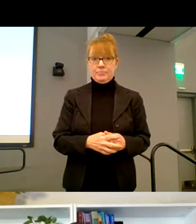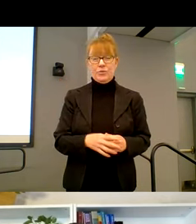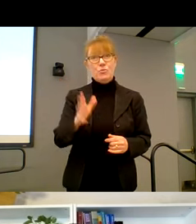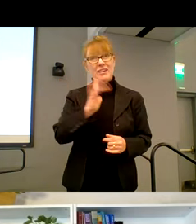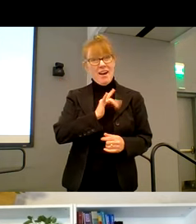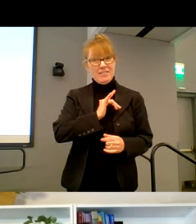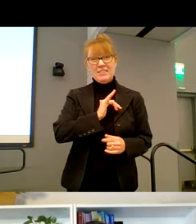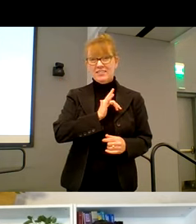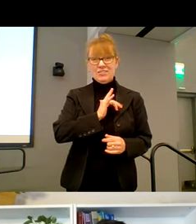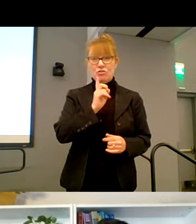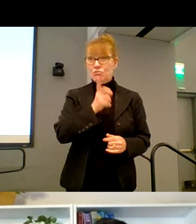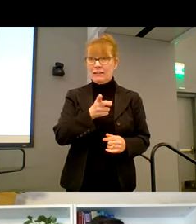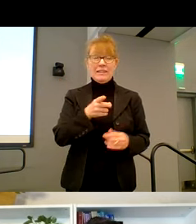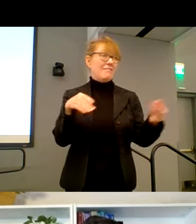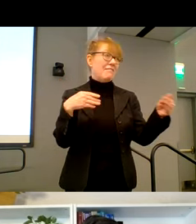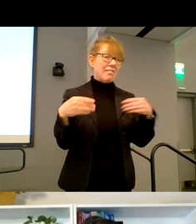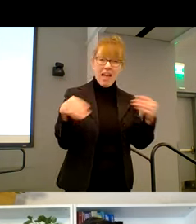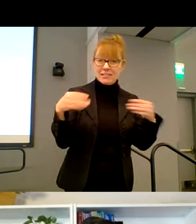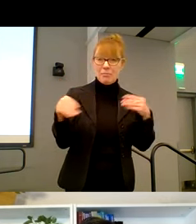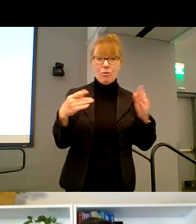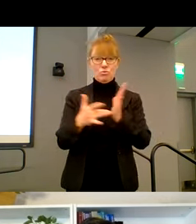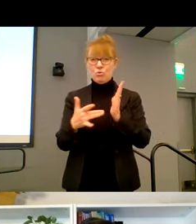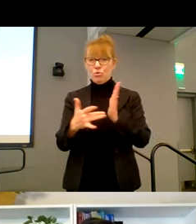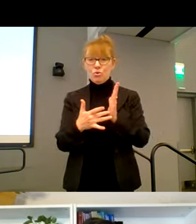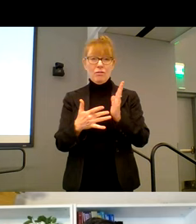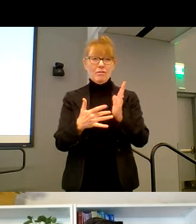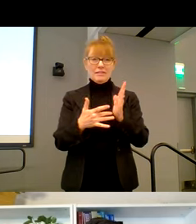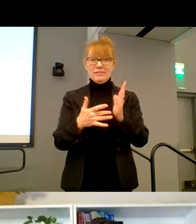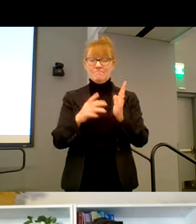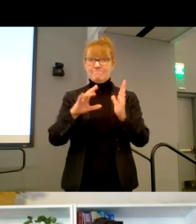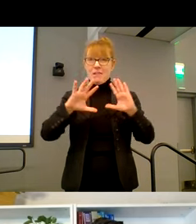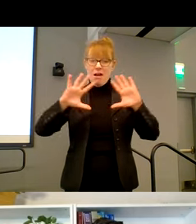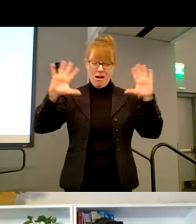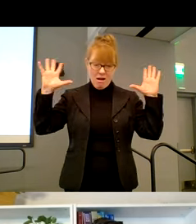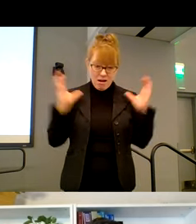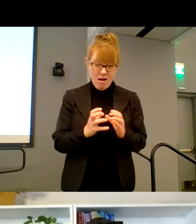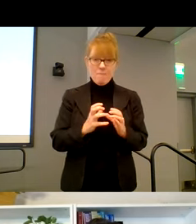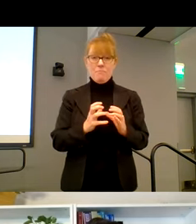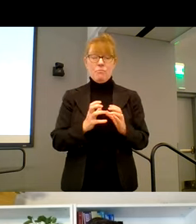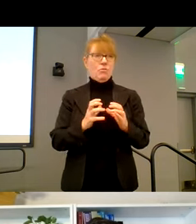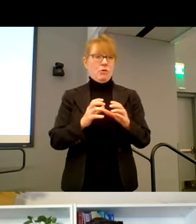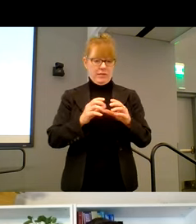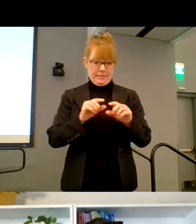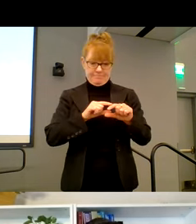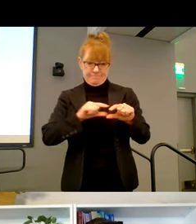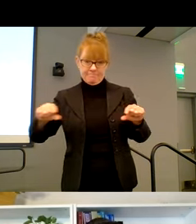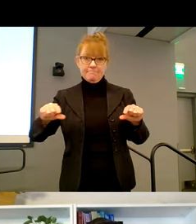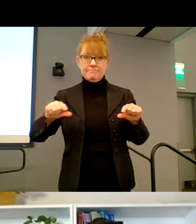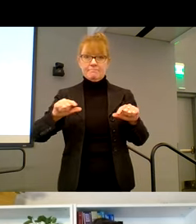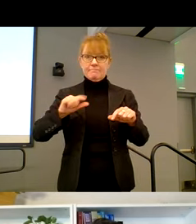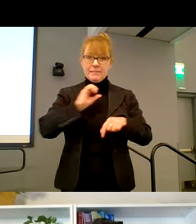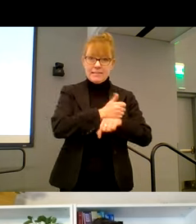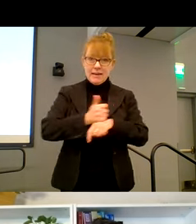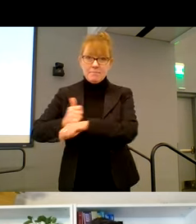flexible tool, this hub of sorts, where we can arrange buttons and joysticks, um,